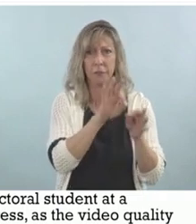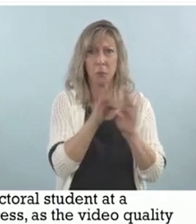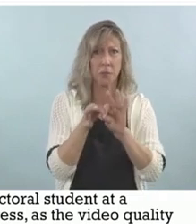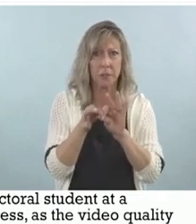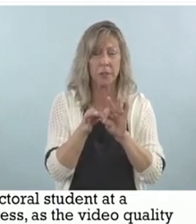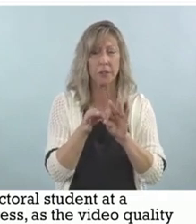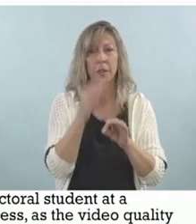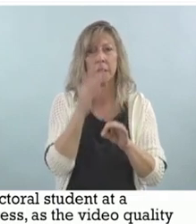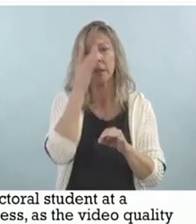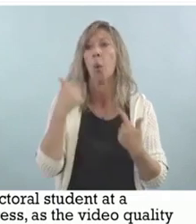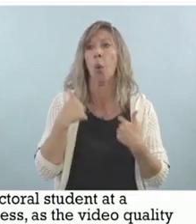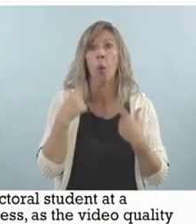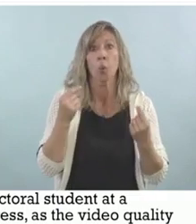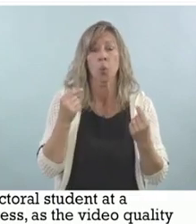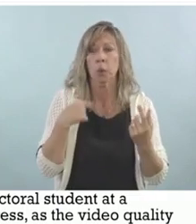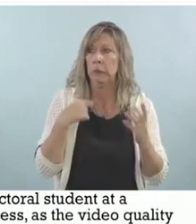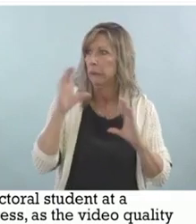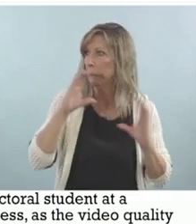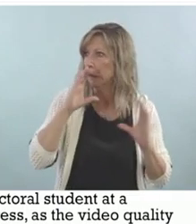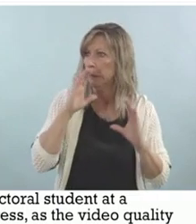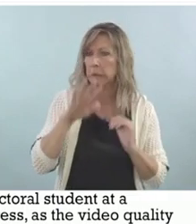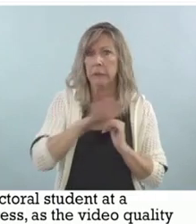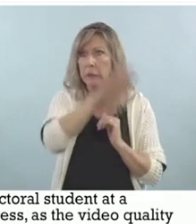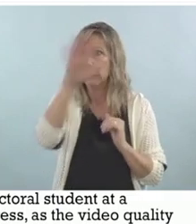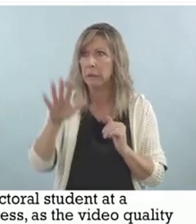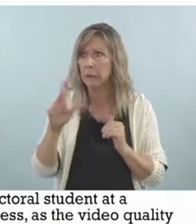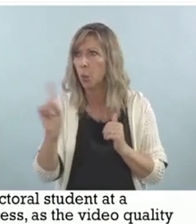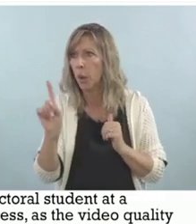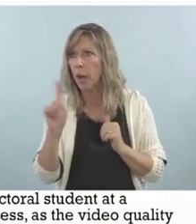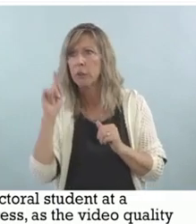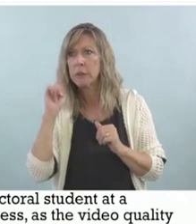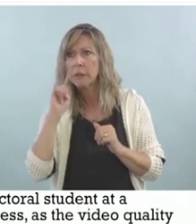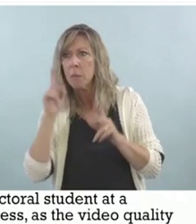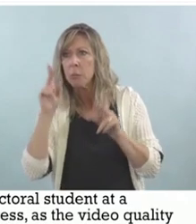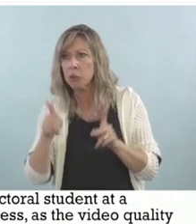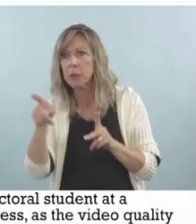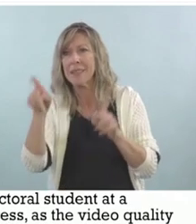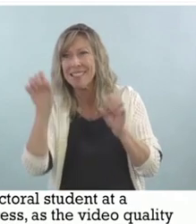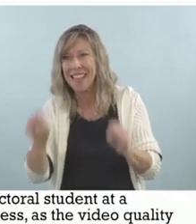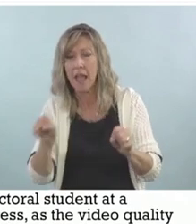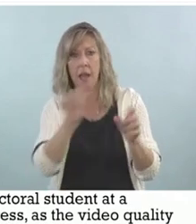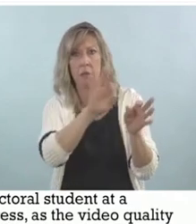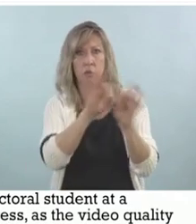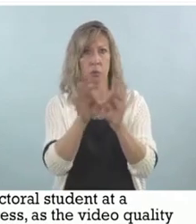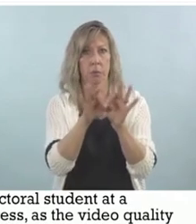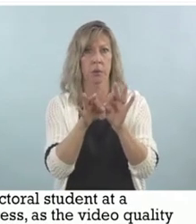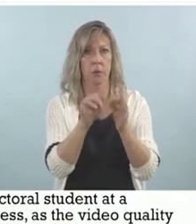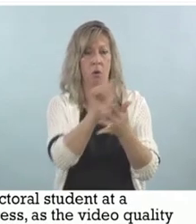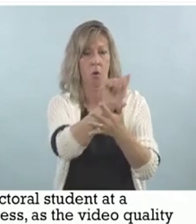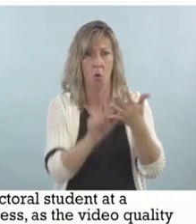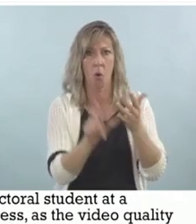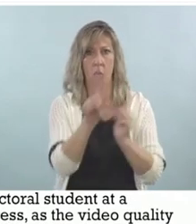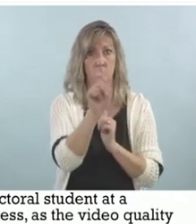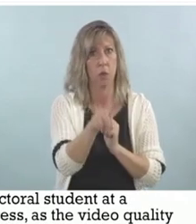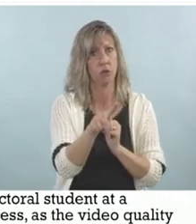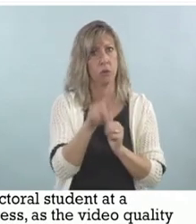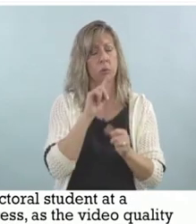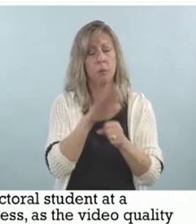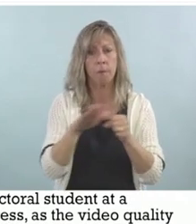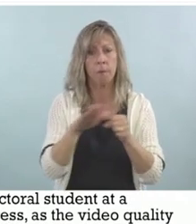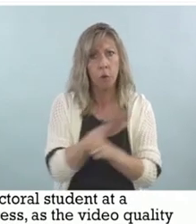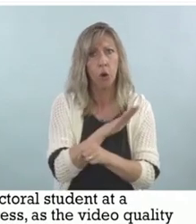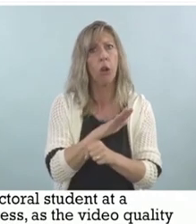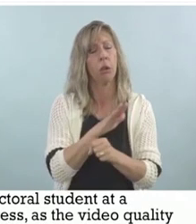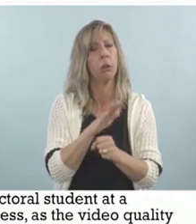interpret the ACE questions with confidence, you know, in a professional